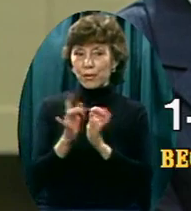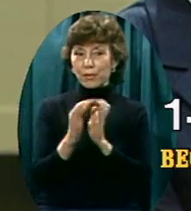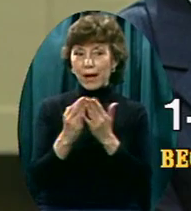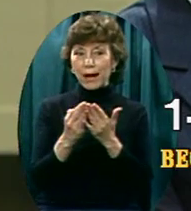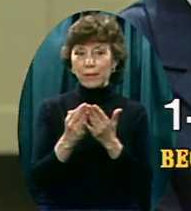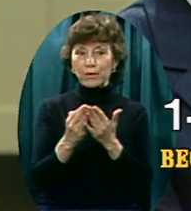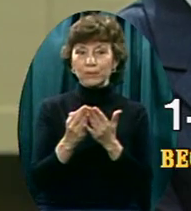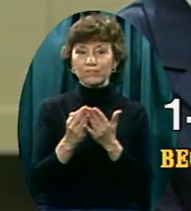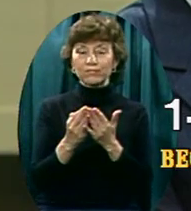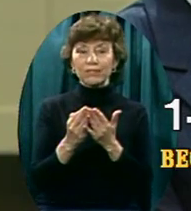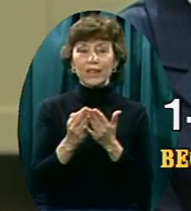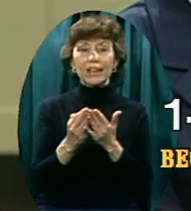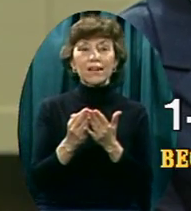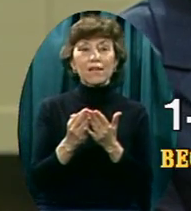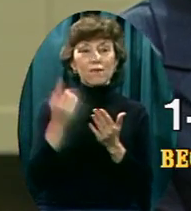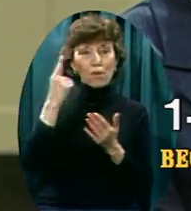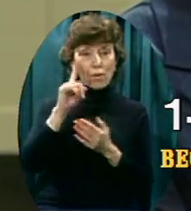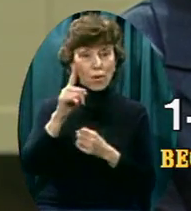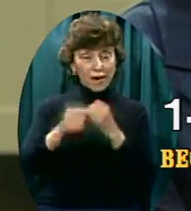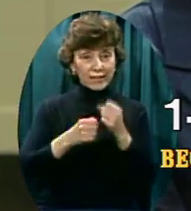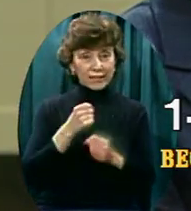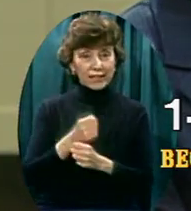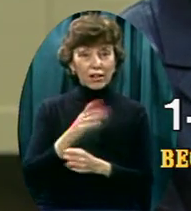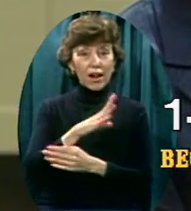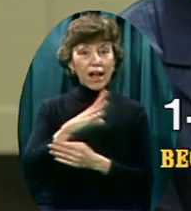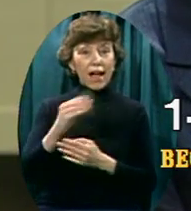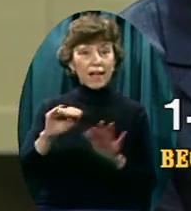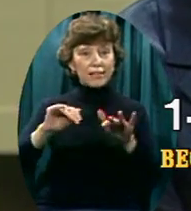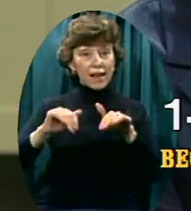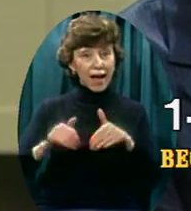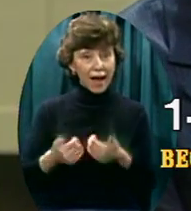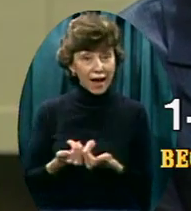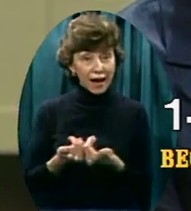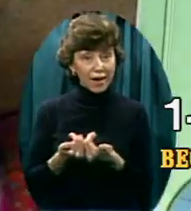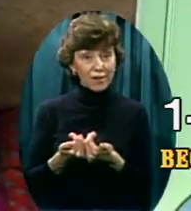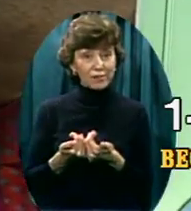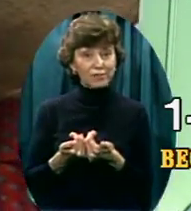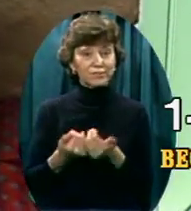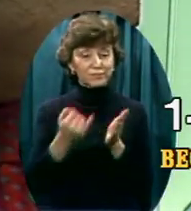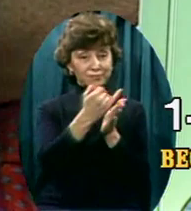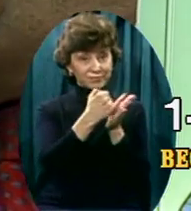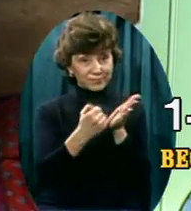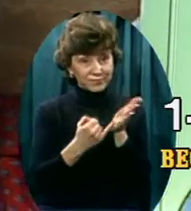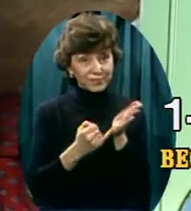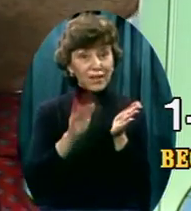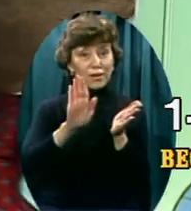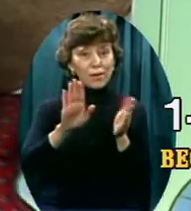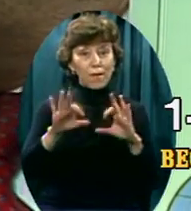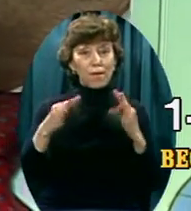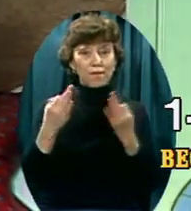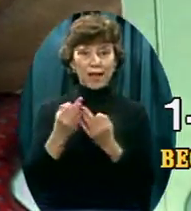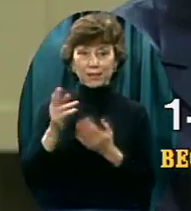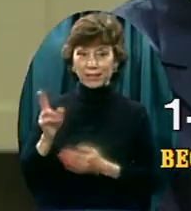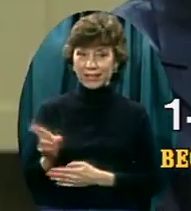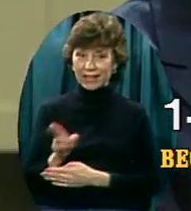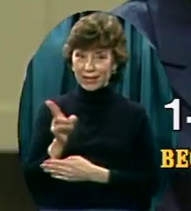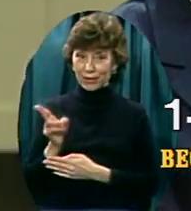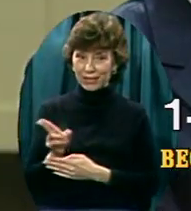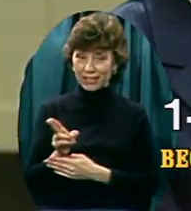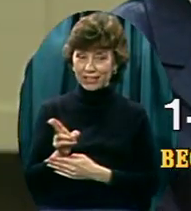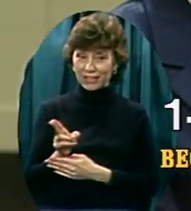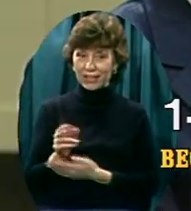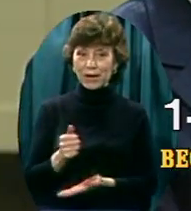there's a packet inside on how to trace your family heritage. How to trace your family heritage.